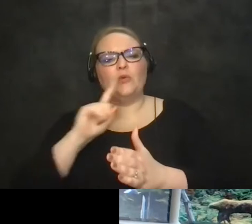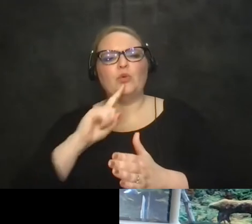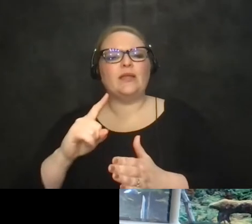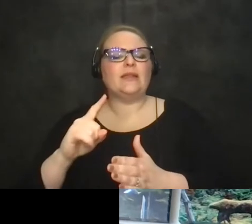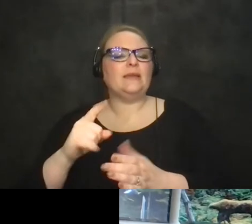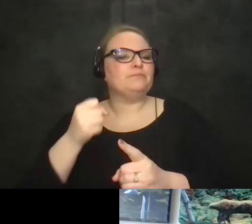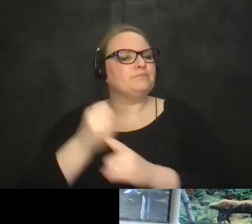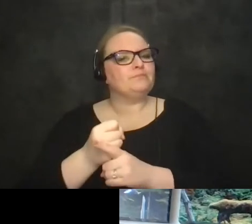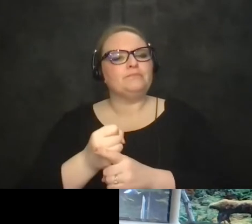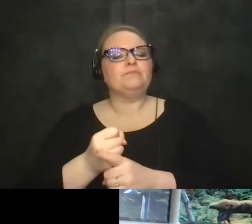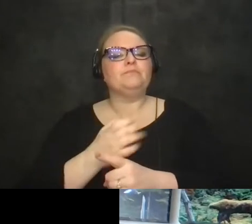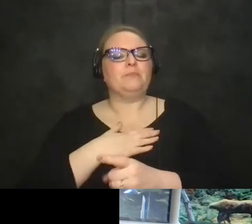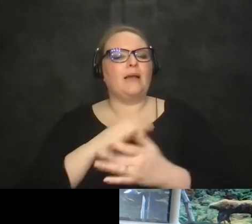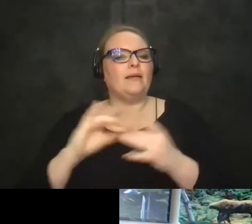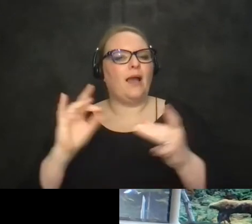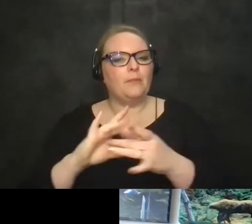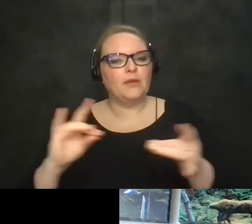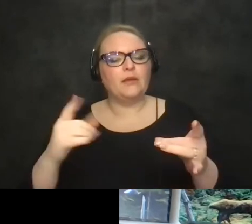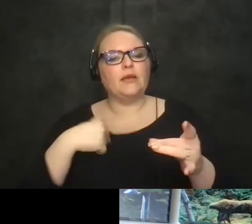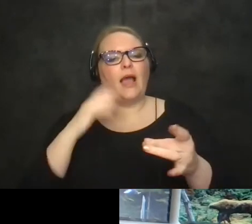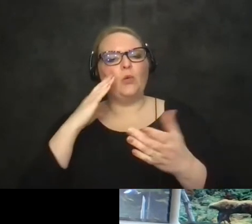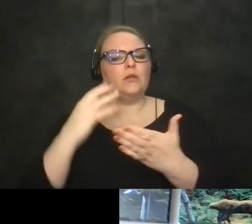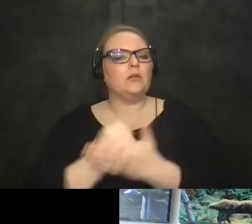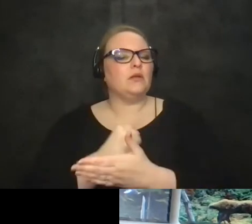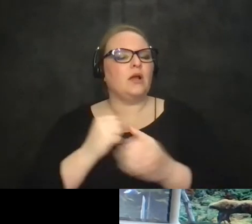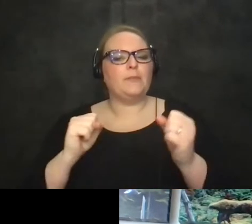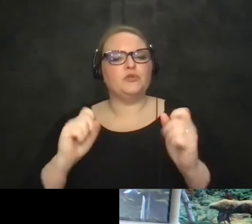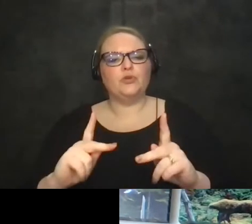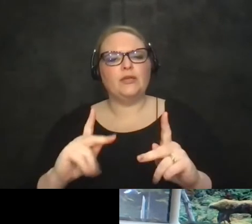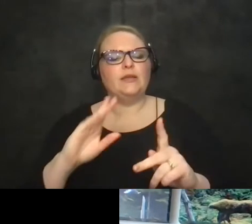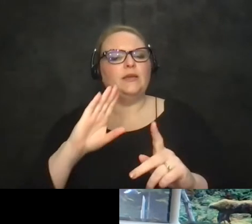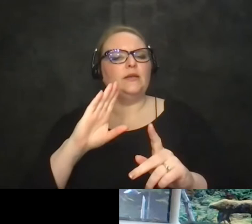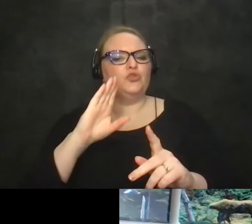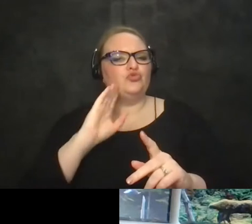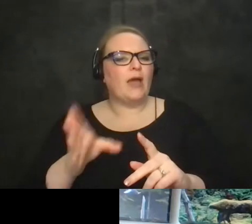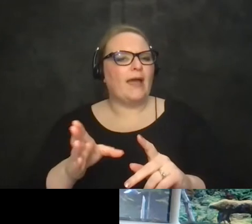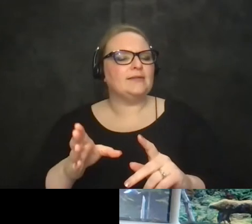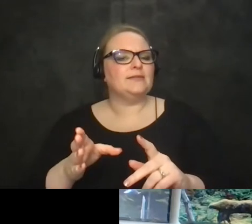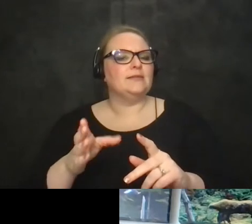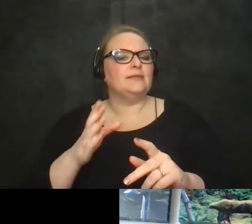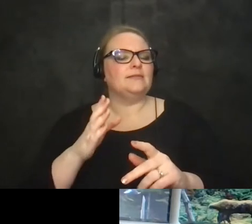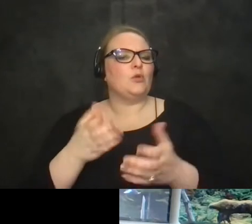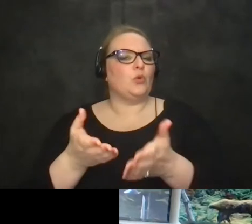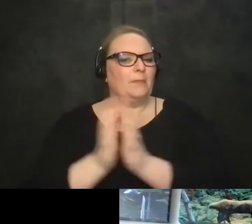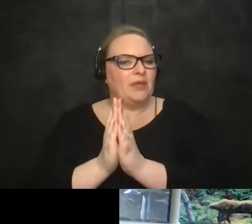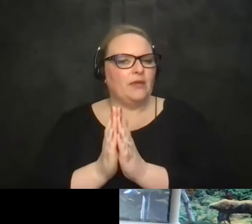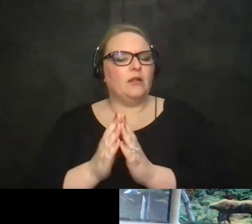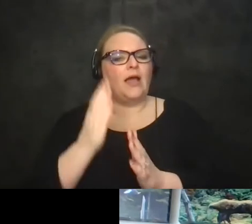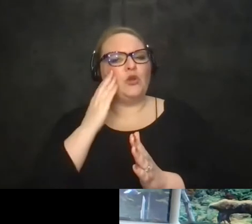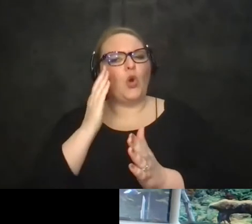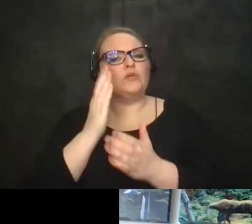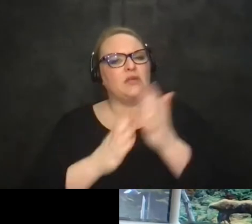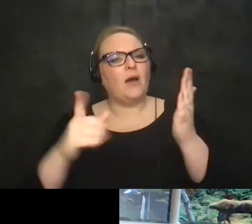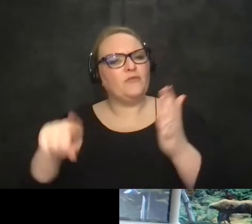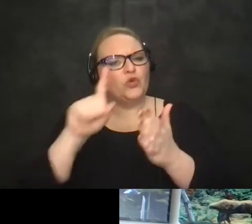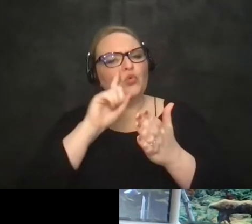to say so i i would take this opportunity just to make a uh direct appeal because i know some of them are in our audience so researchers policy